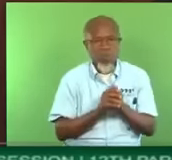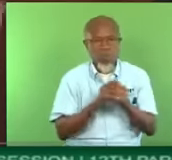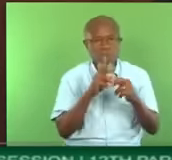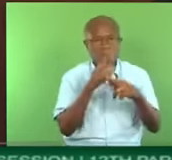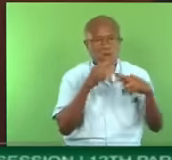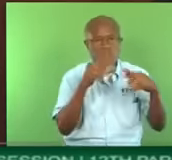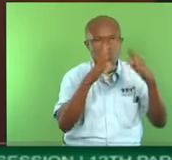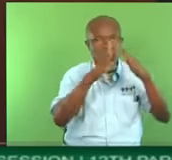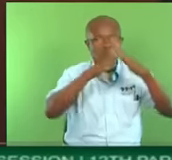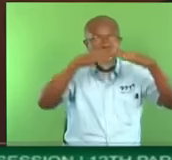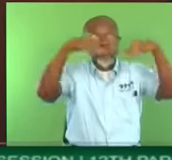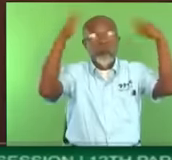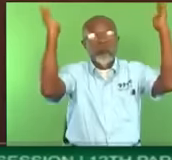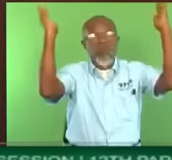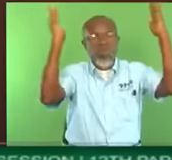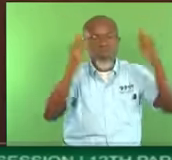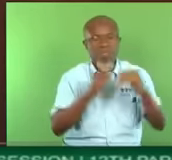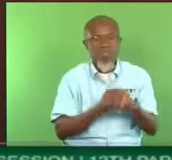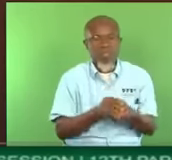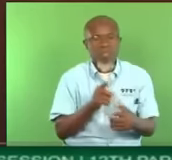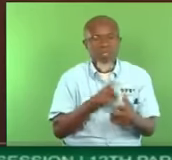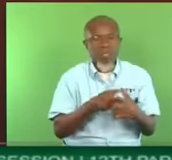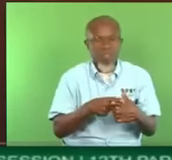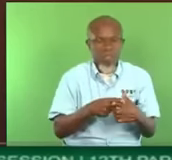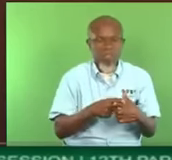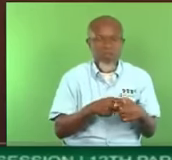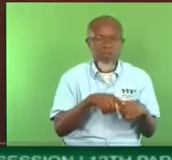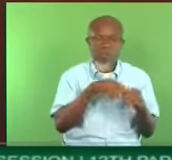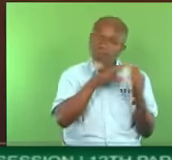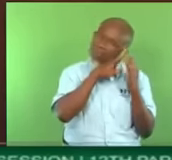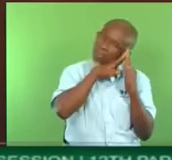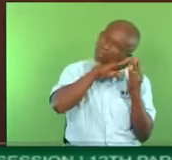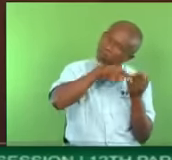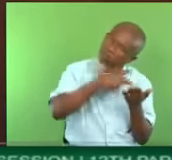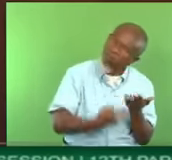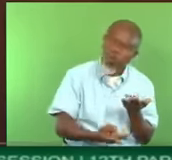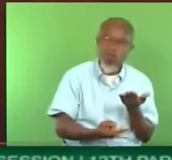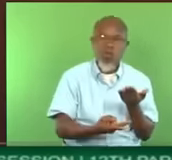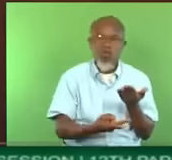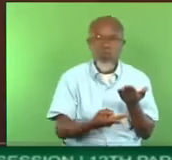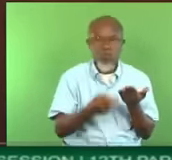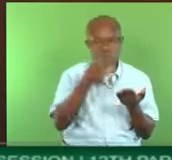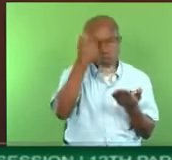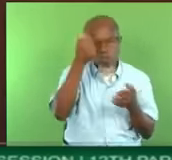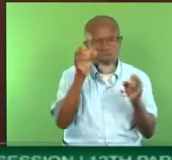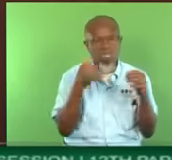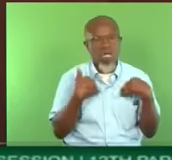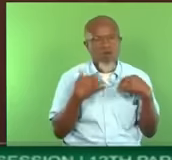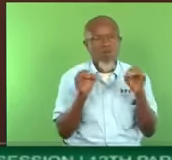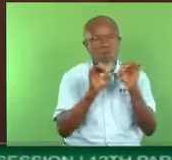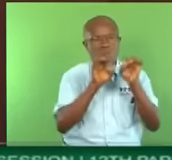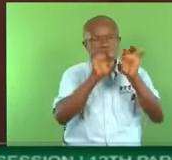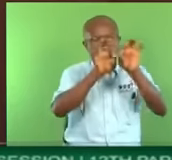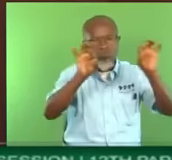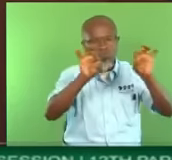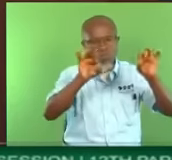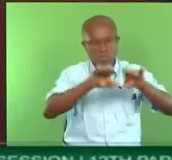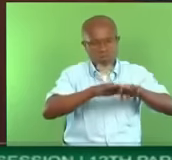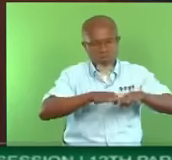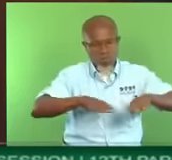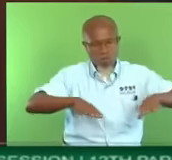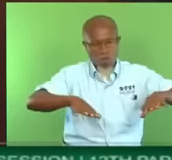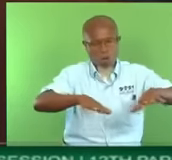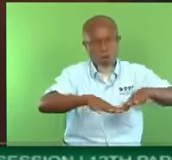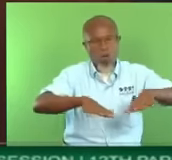on the first floor. Yeah. And then your bed fall along on the first floor because the slab, the flooring has no iron steel. So this is